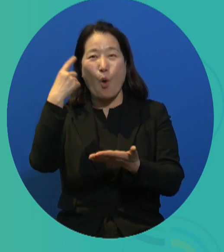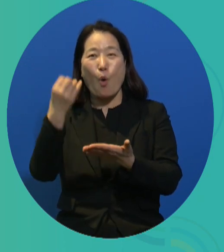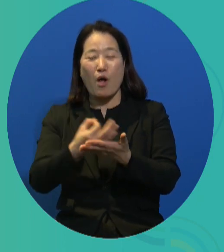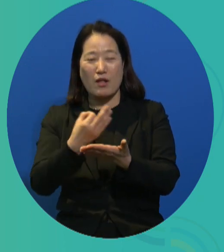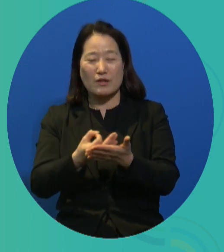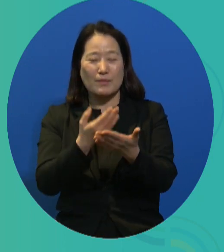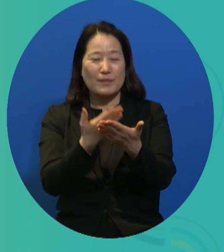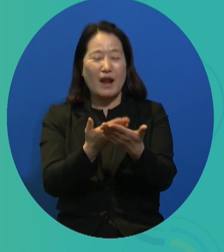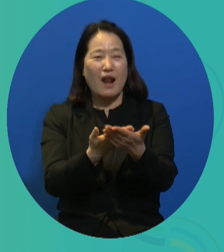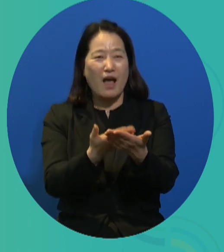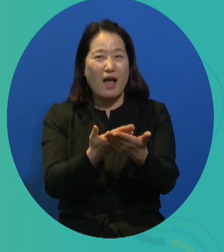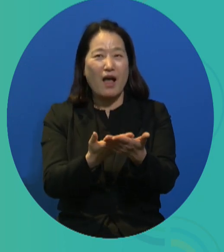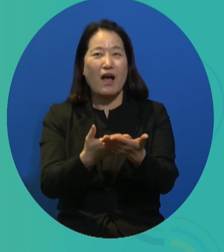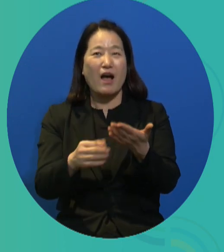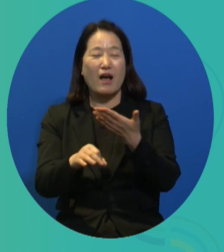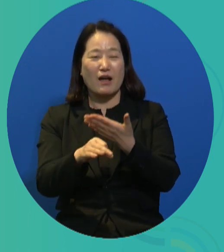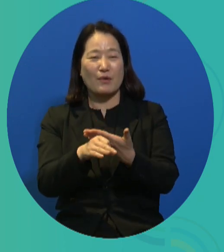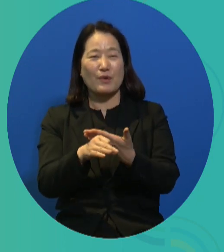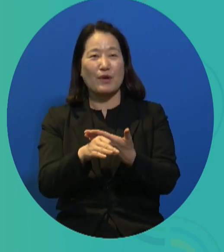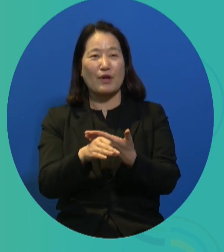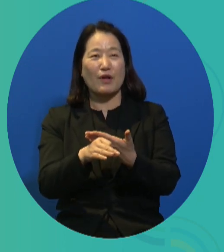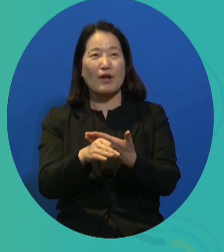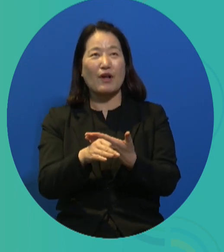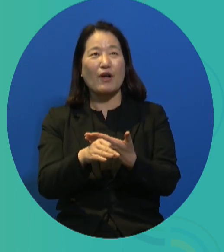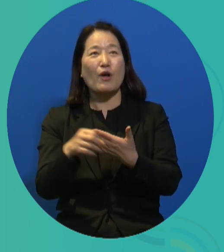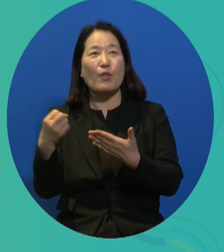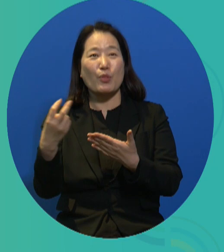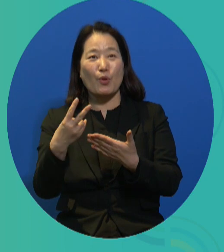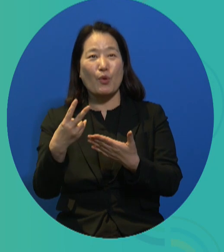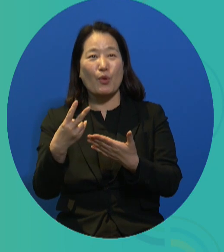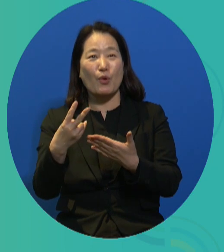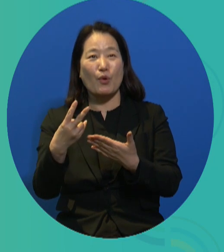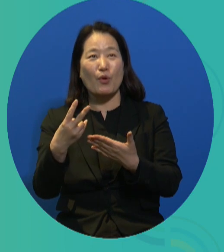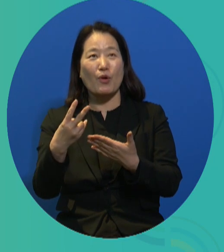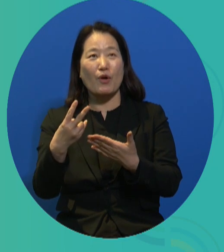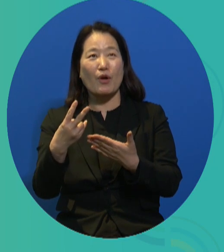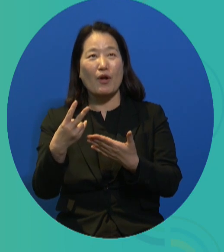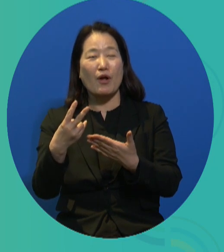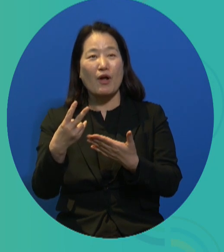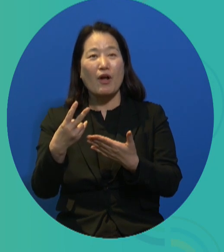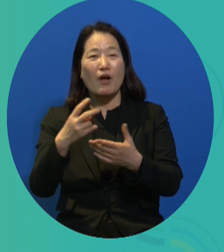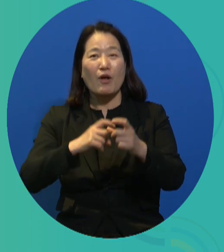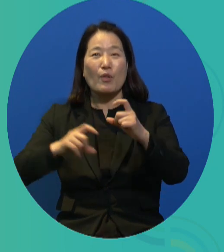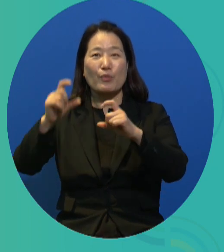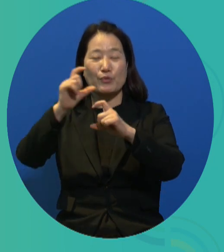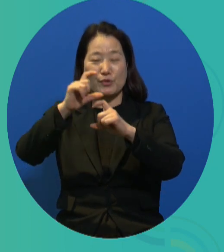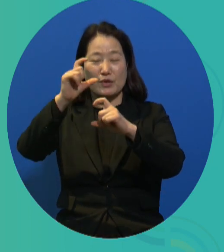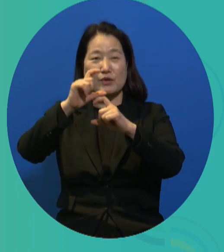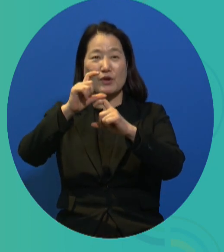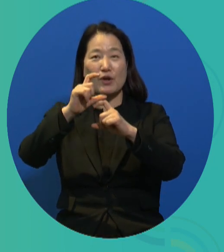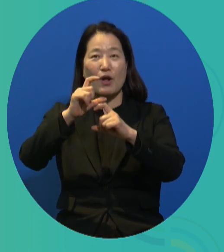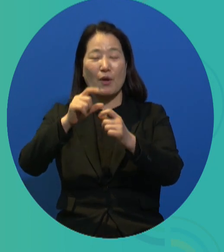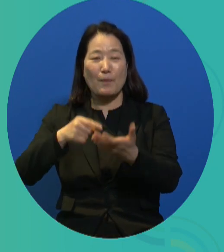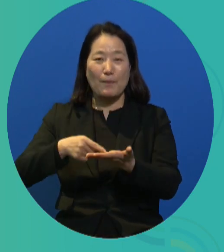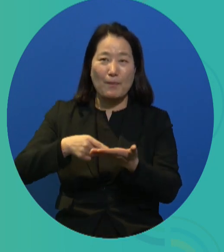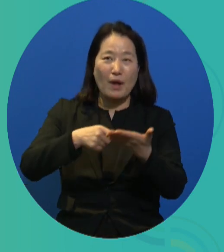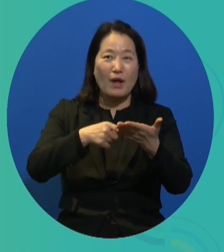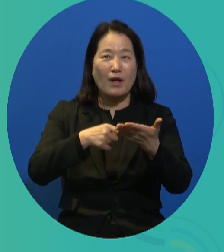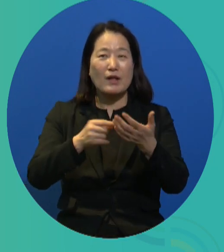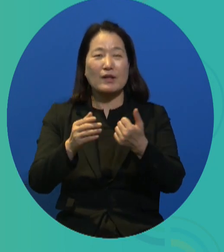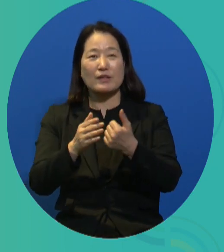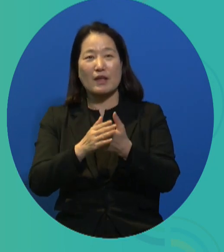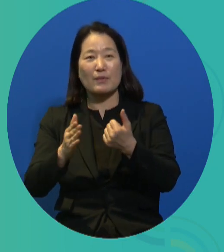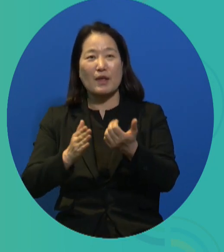And we seek compensation. I think that people in the government might feel that this is very difficult. It's a huge